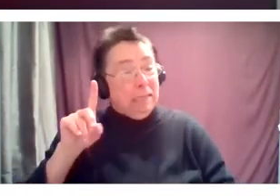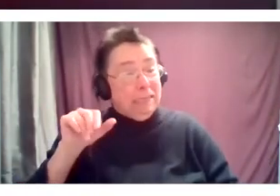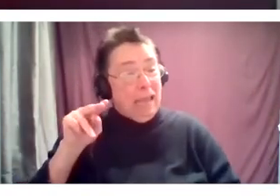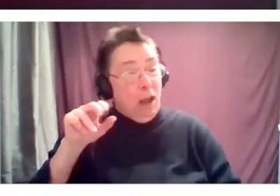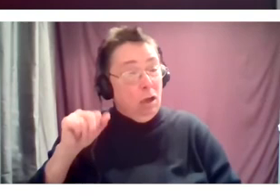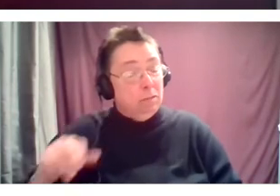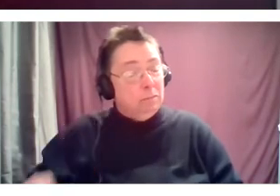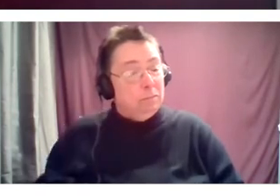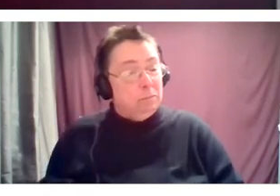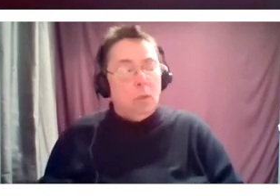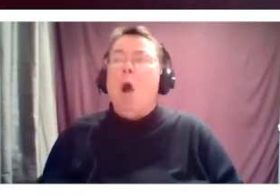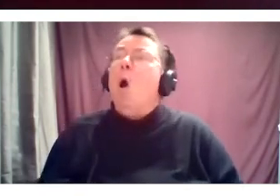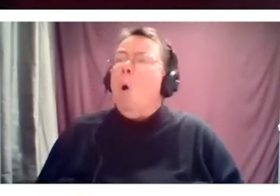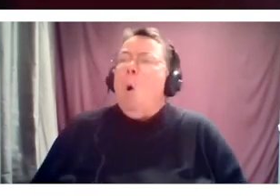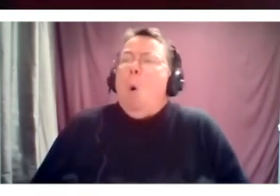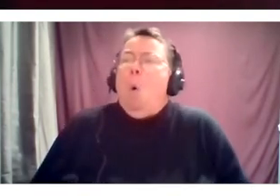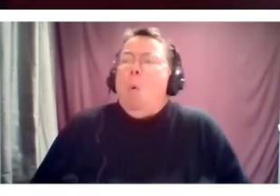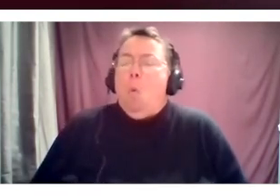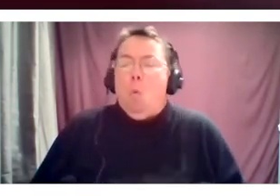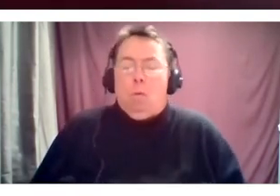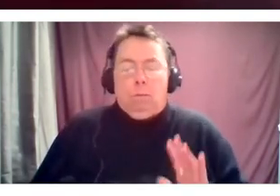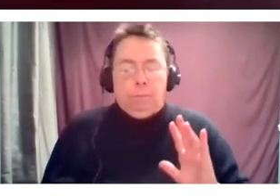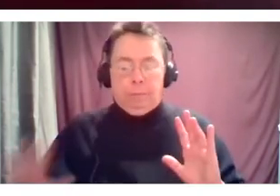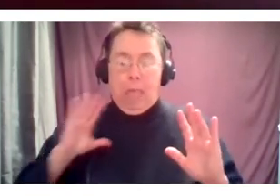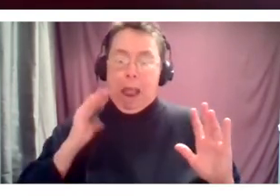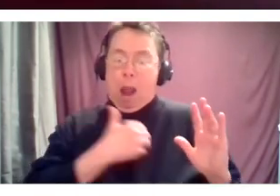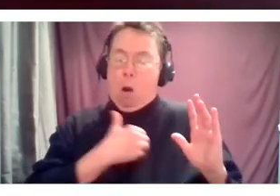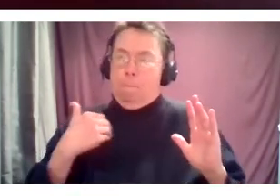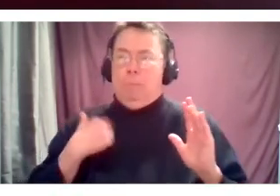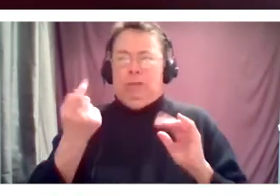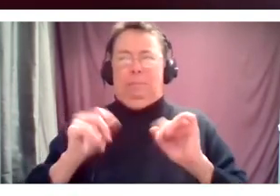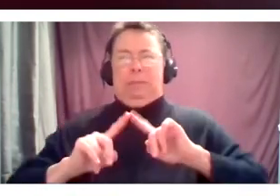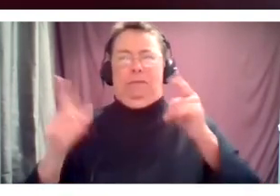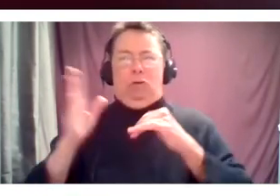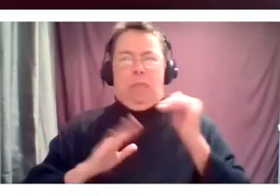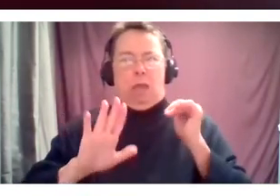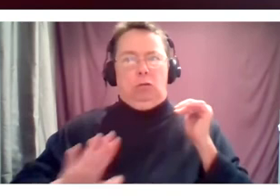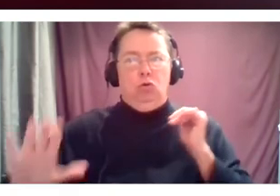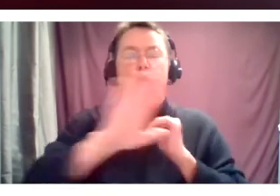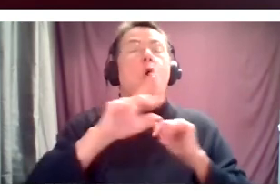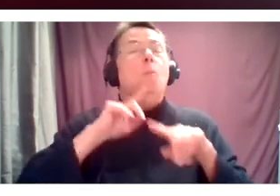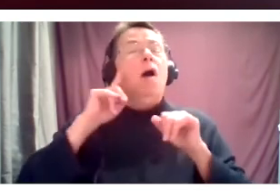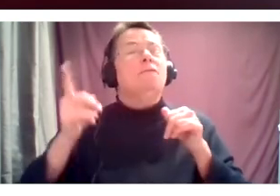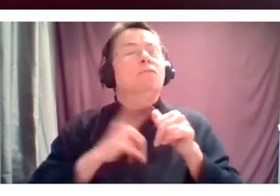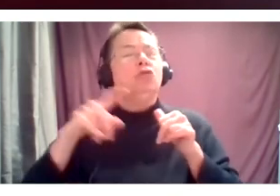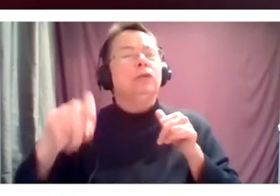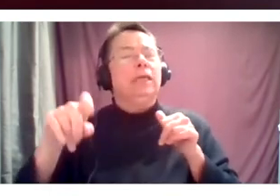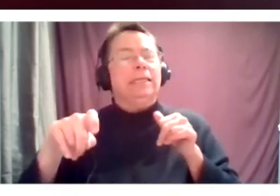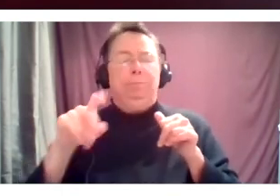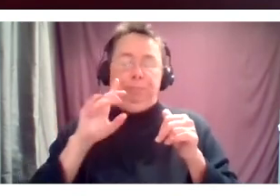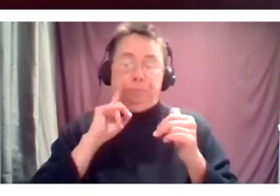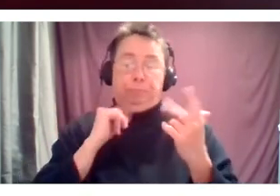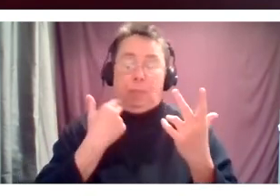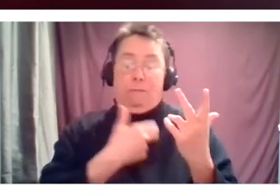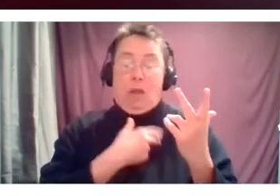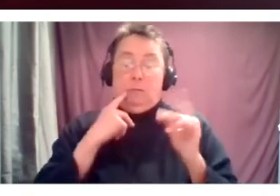Because our membership base is slightly different. I think our first need in order for us to continue to even